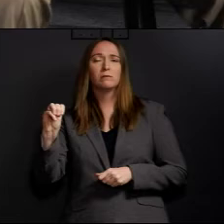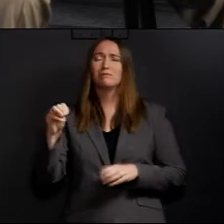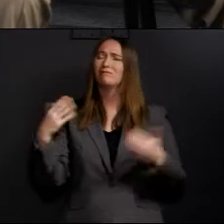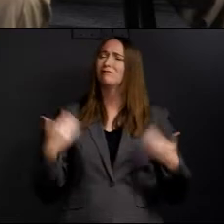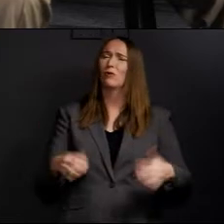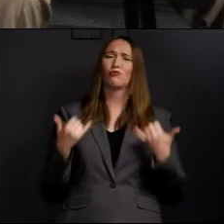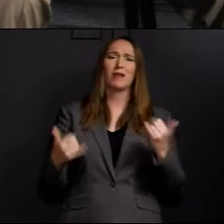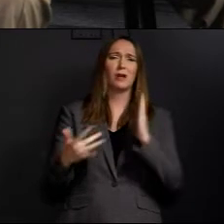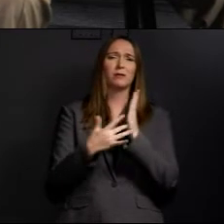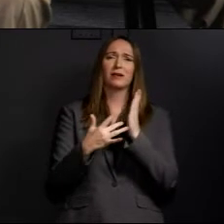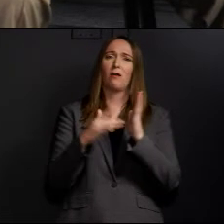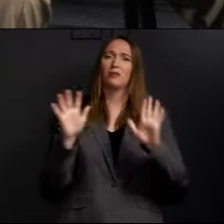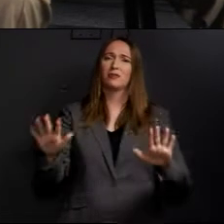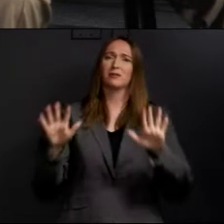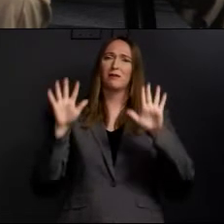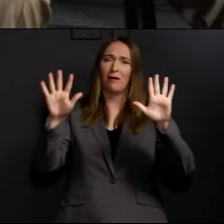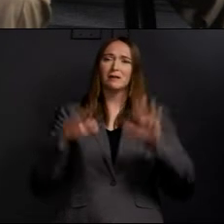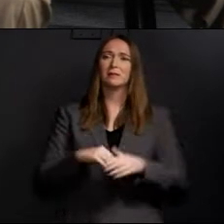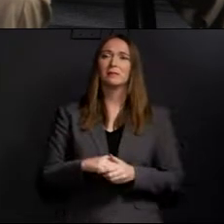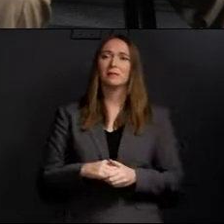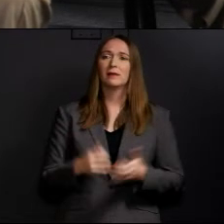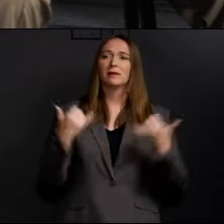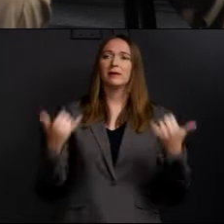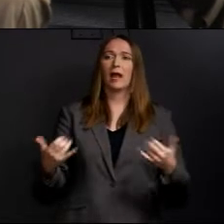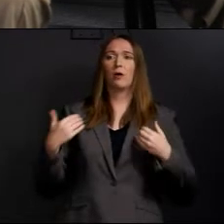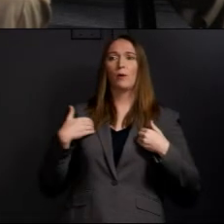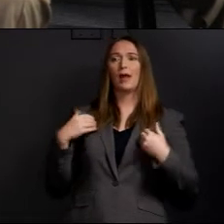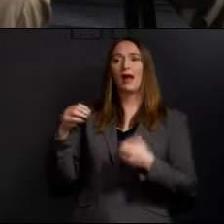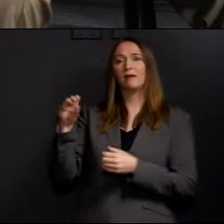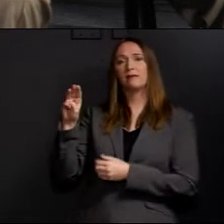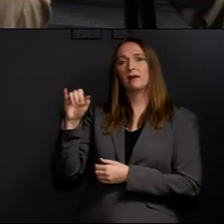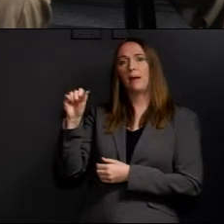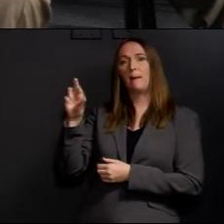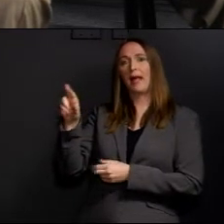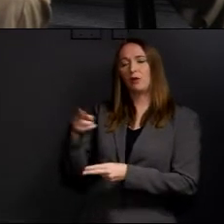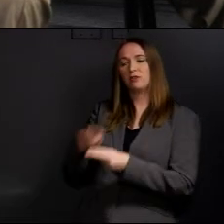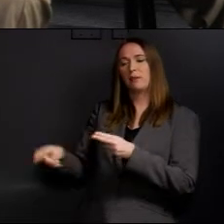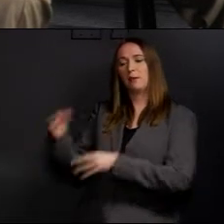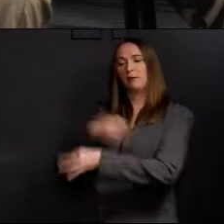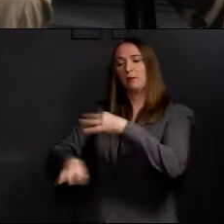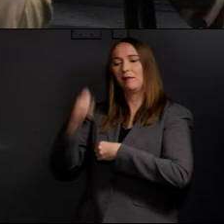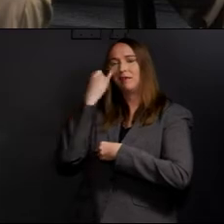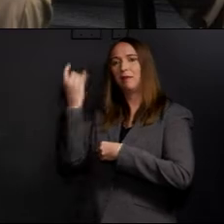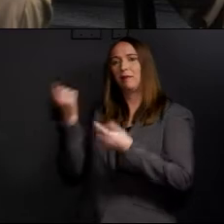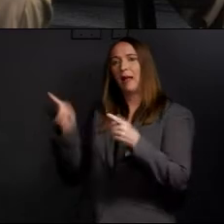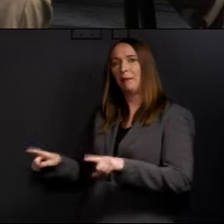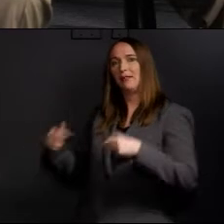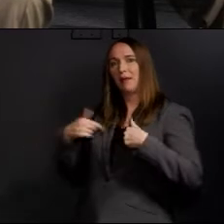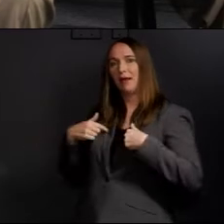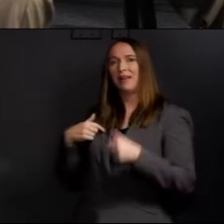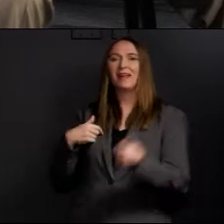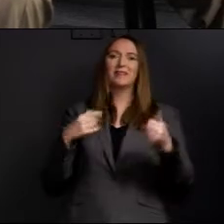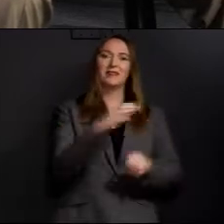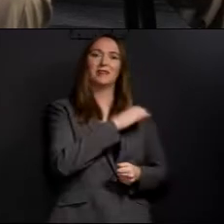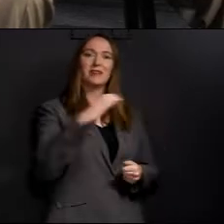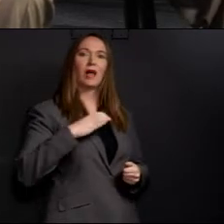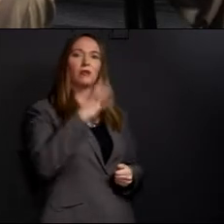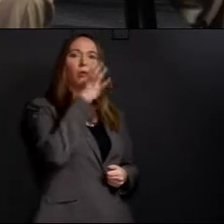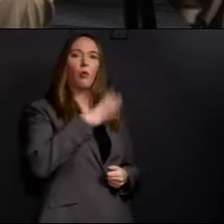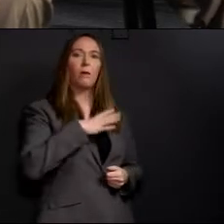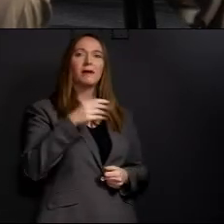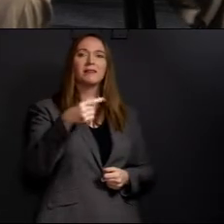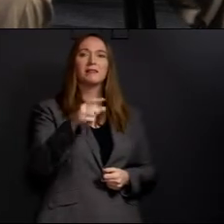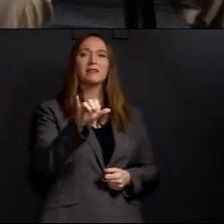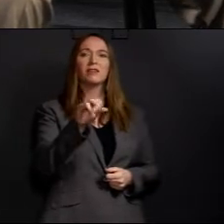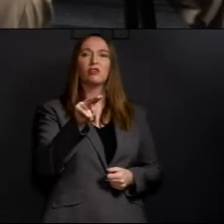contact. Today I'm joined by Mayor Pro Tem, Jungus Jordan and District 6, District 5, Councilwoman Gina Bivin.